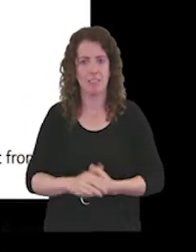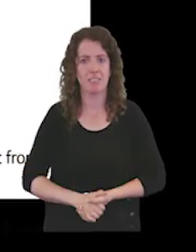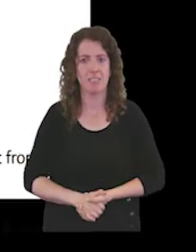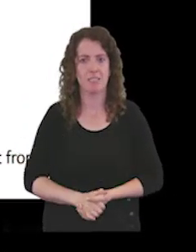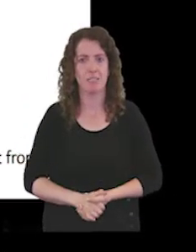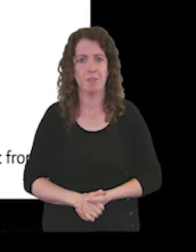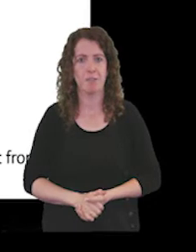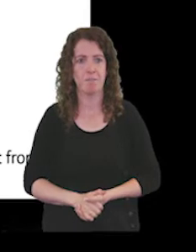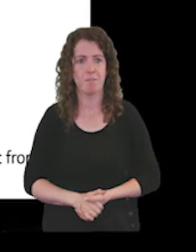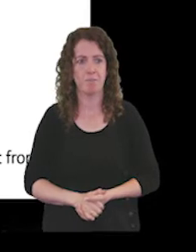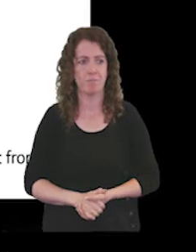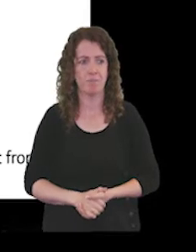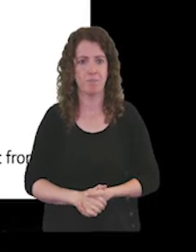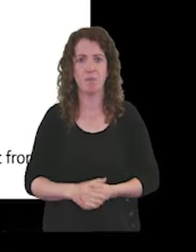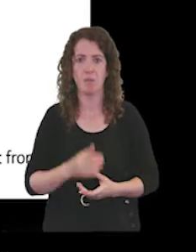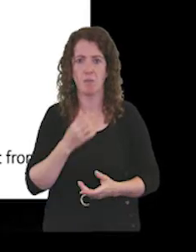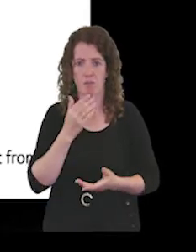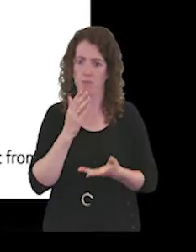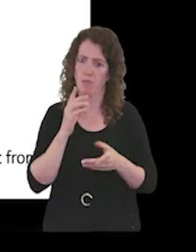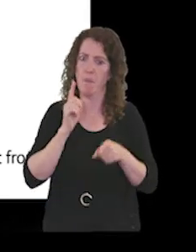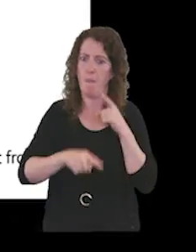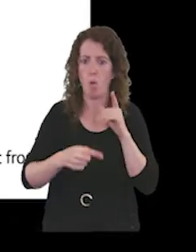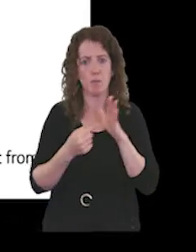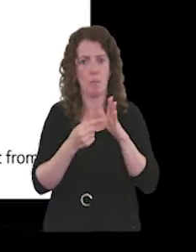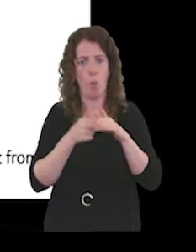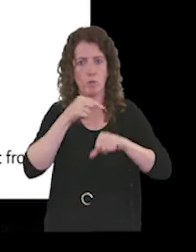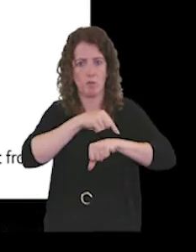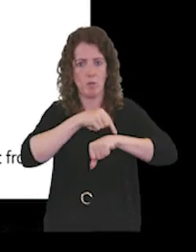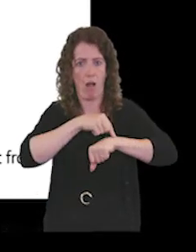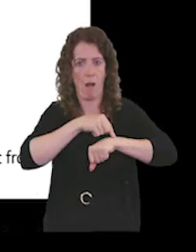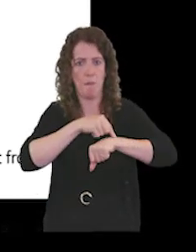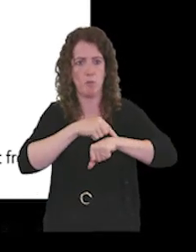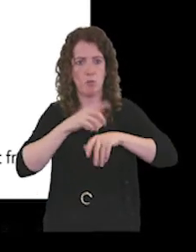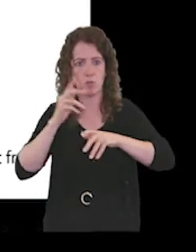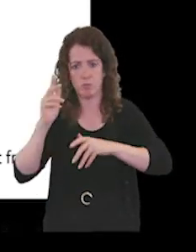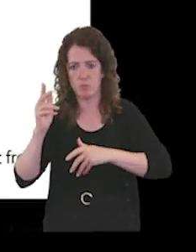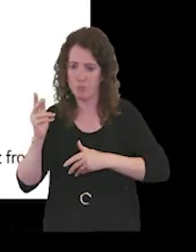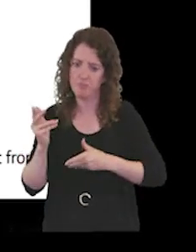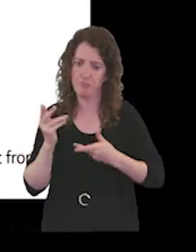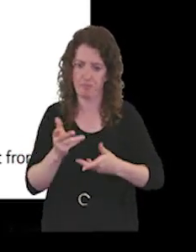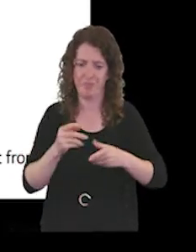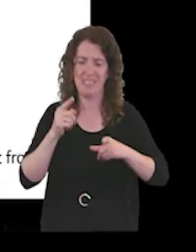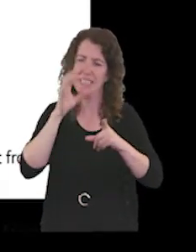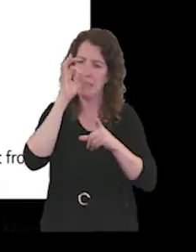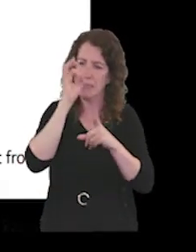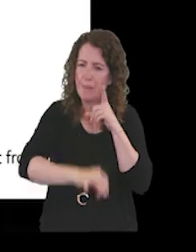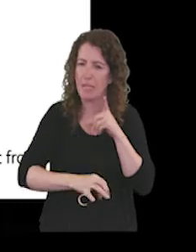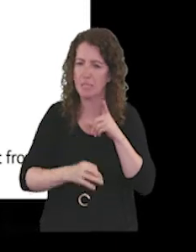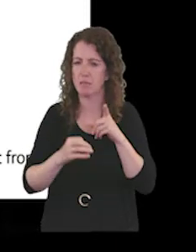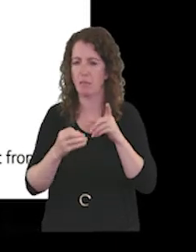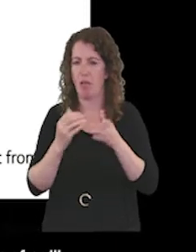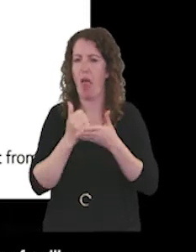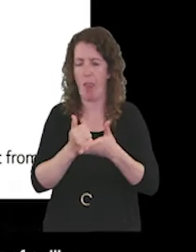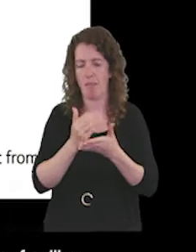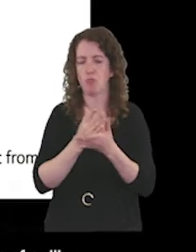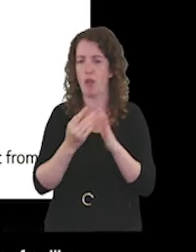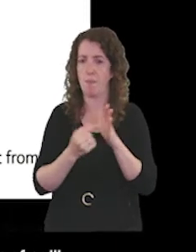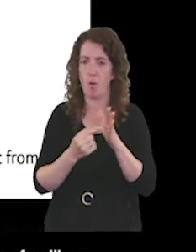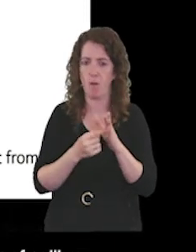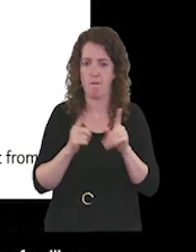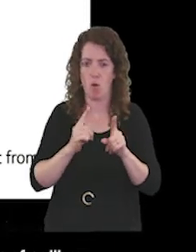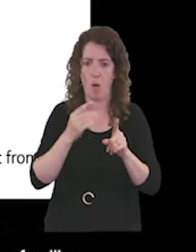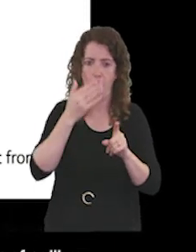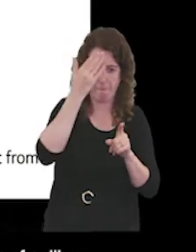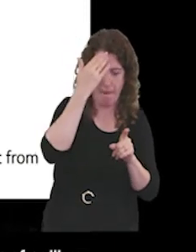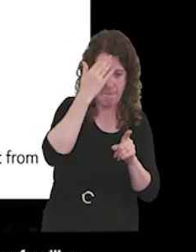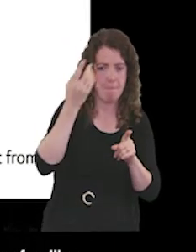it's probably one of the most important times to provide this sort of specialist help for both mums